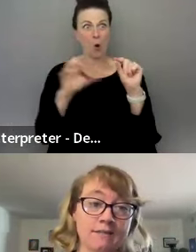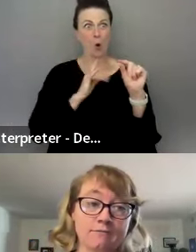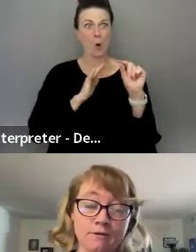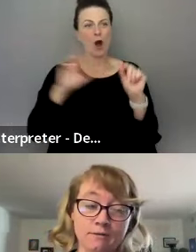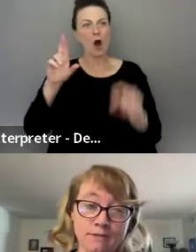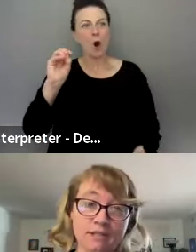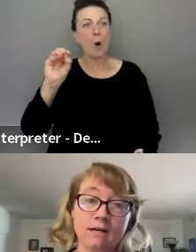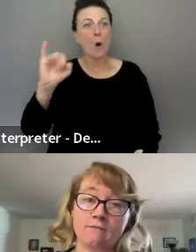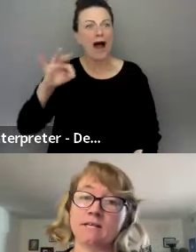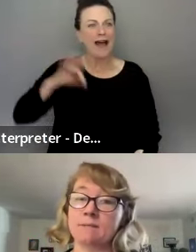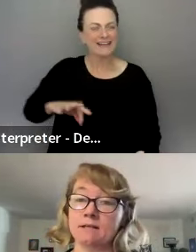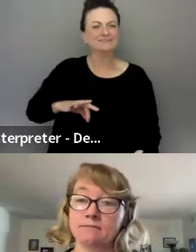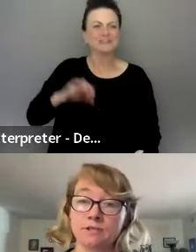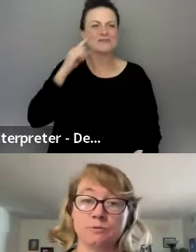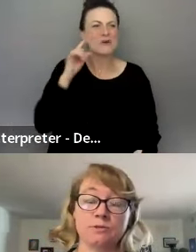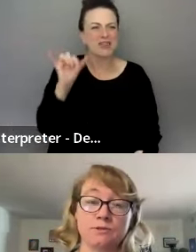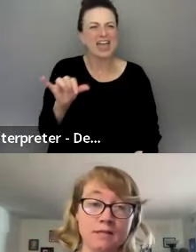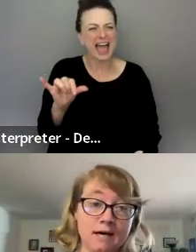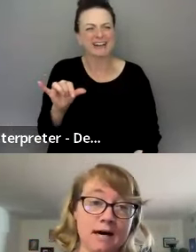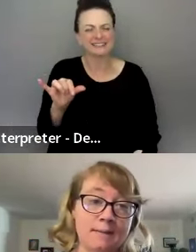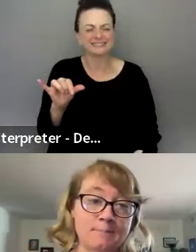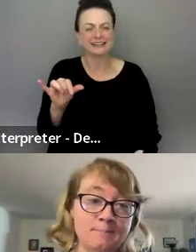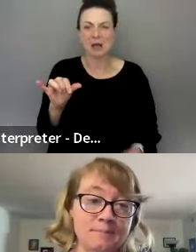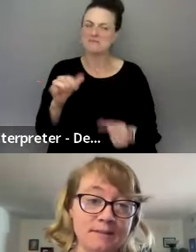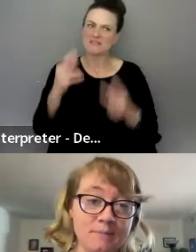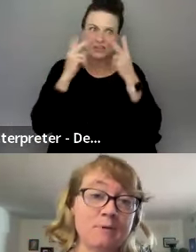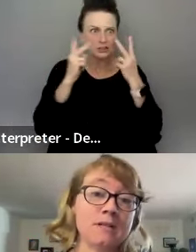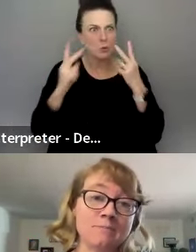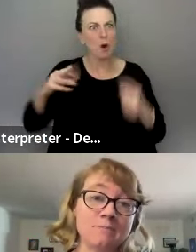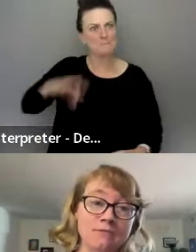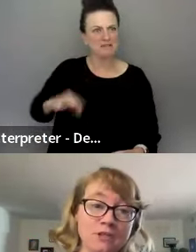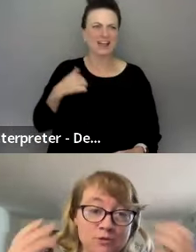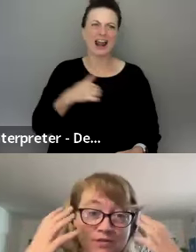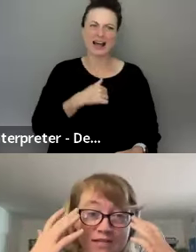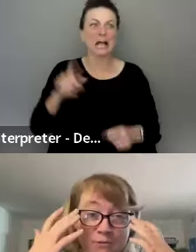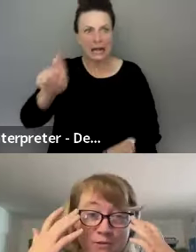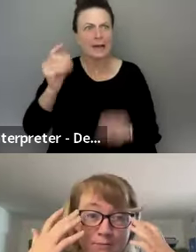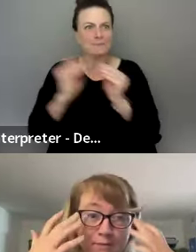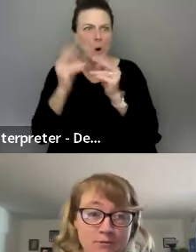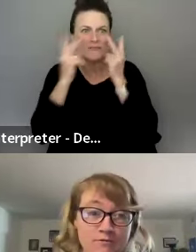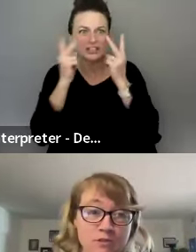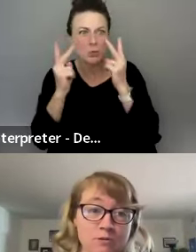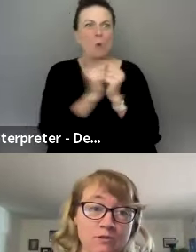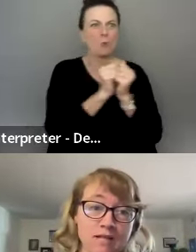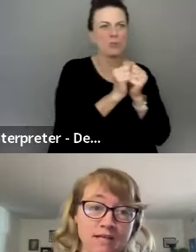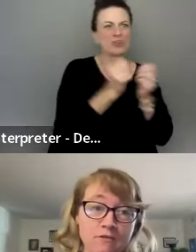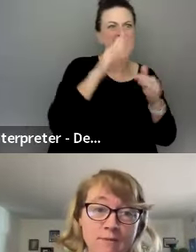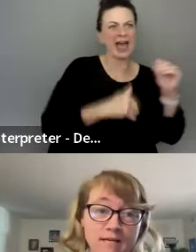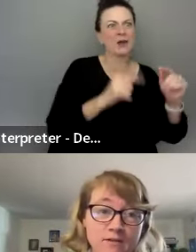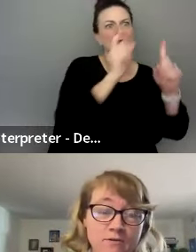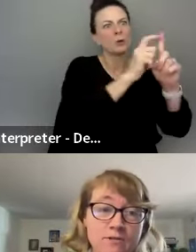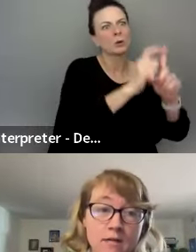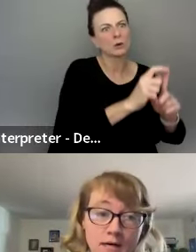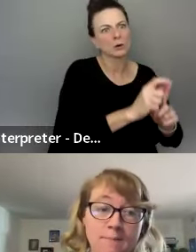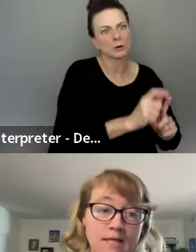ROI on, or the return on investment on visuals. Um, people click more on visuals than they do without posts with visual. So thank you